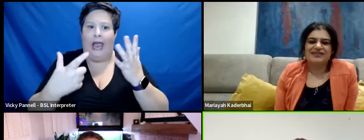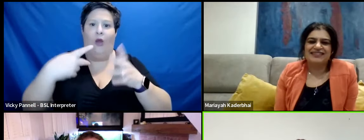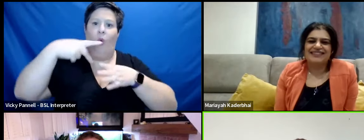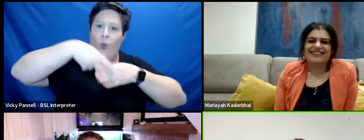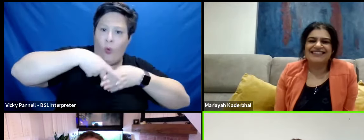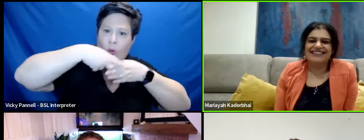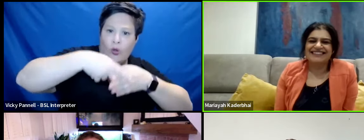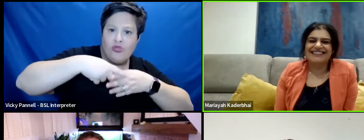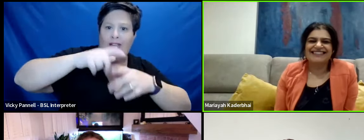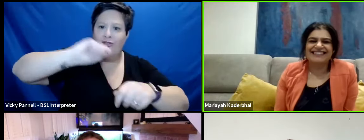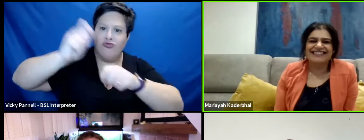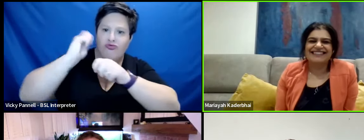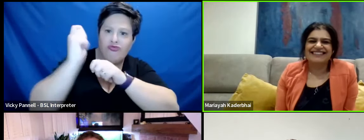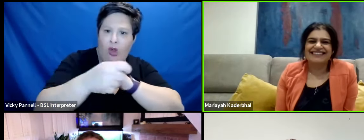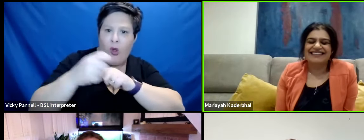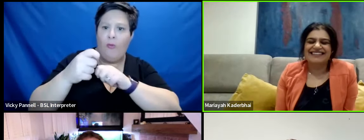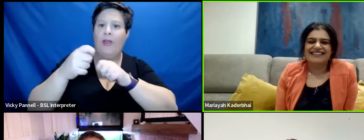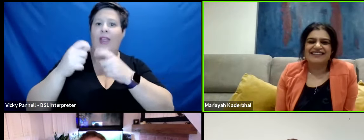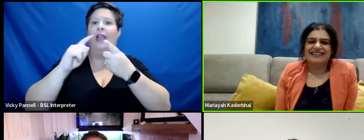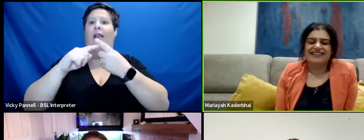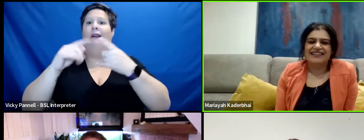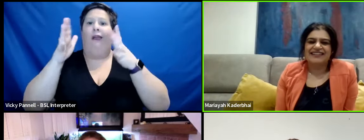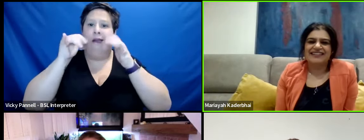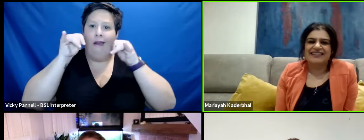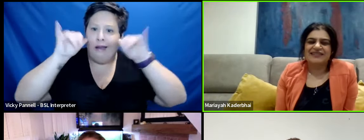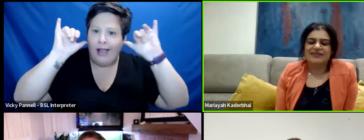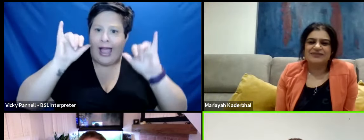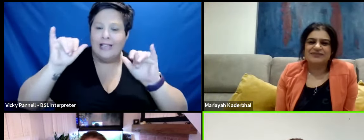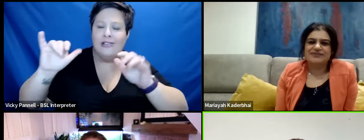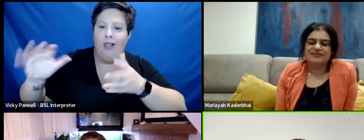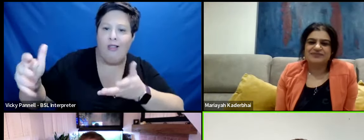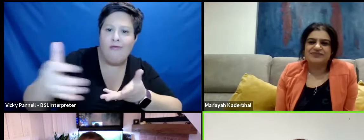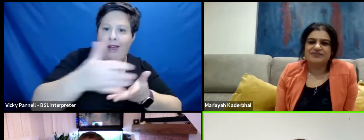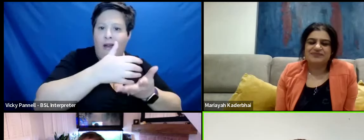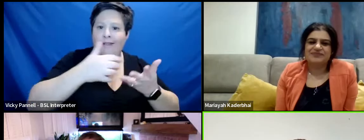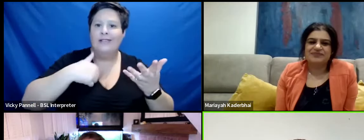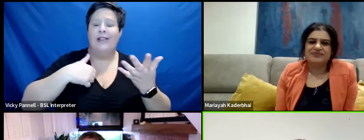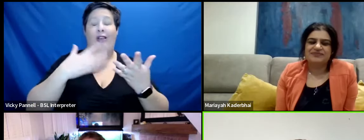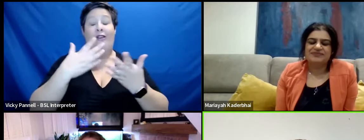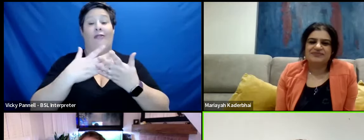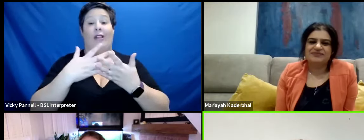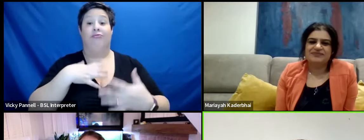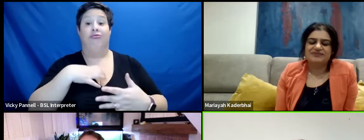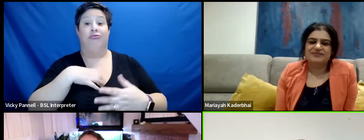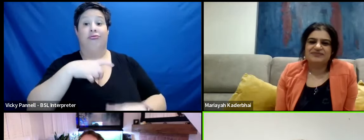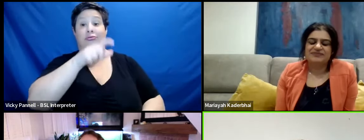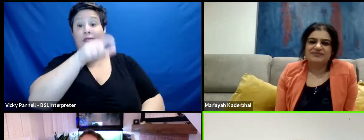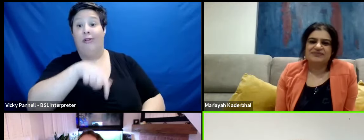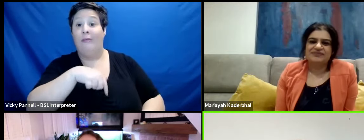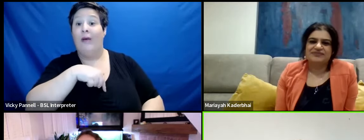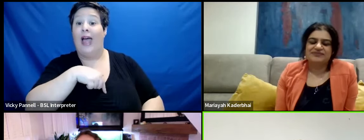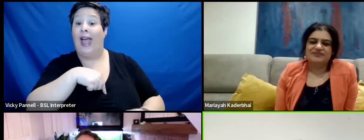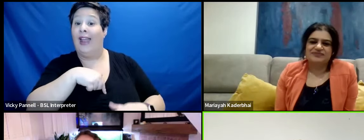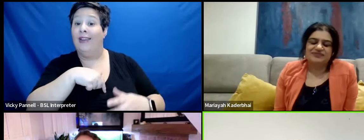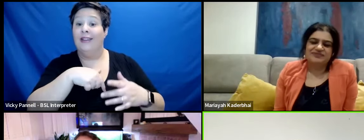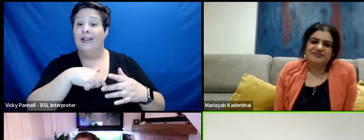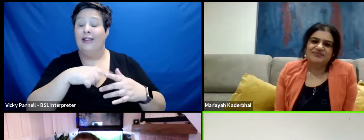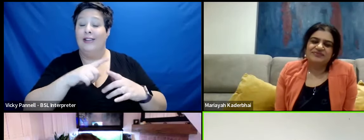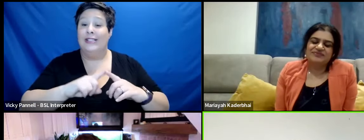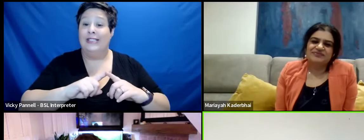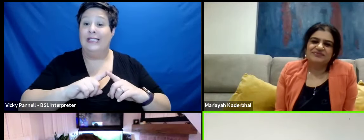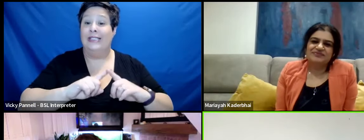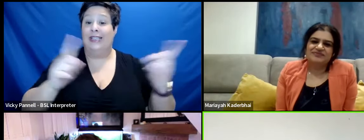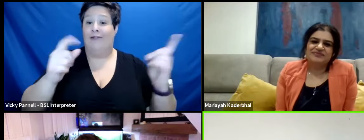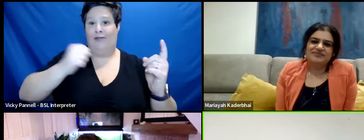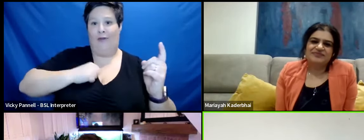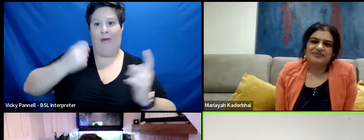and the roping and the cattle ranching. It's pretty daunting for a man as far away from my character's lived